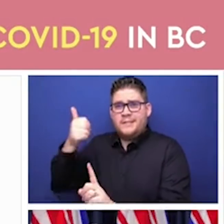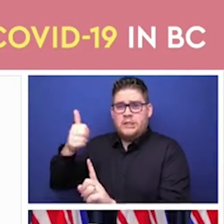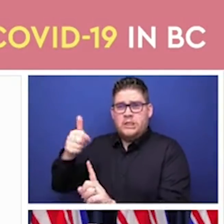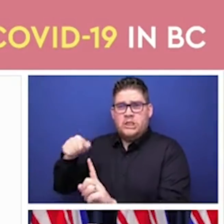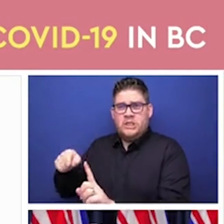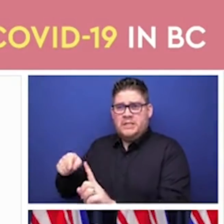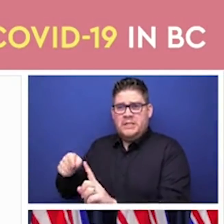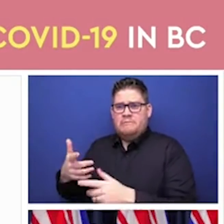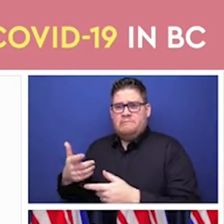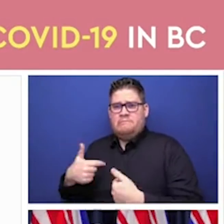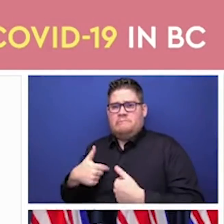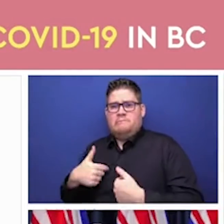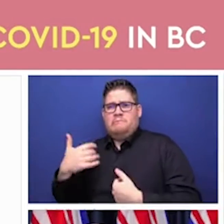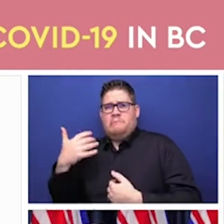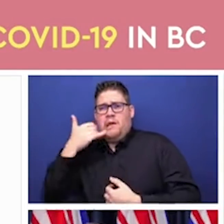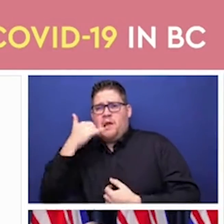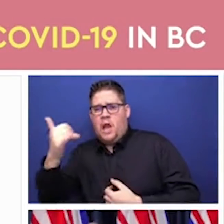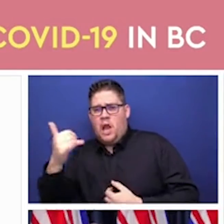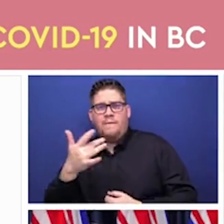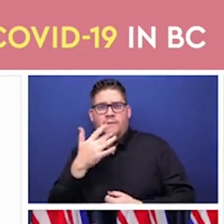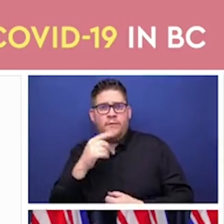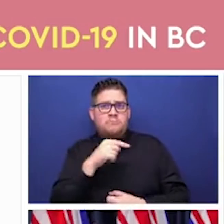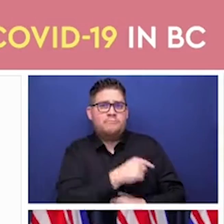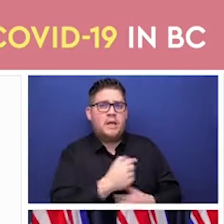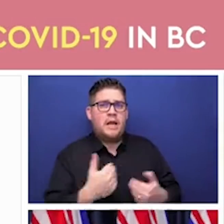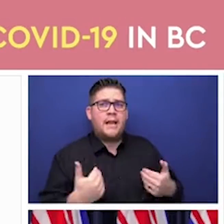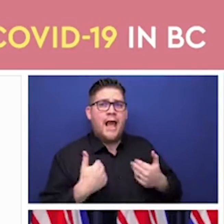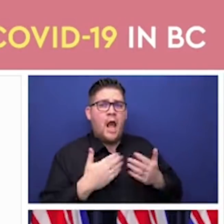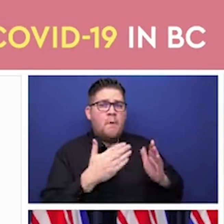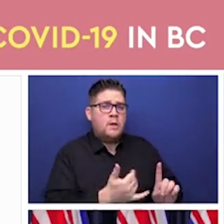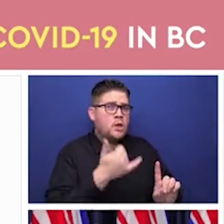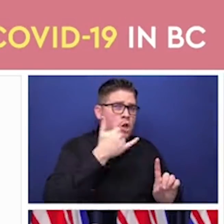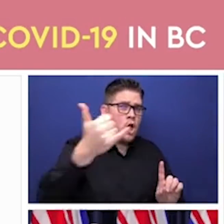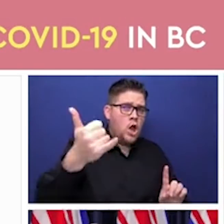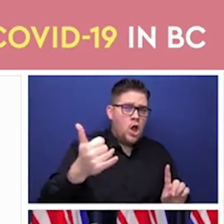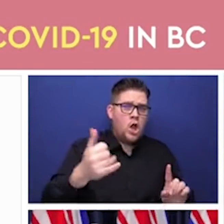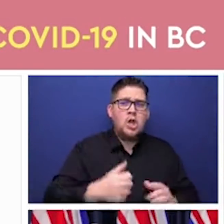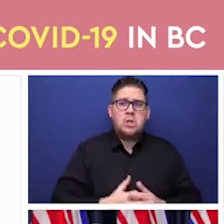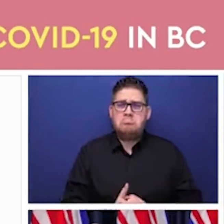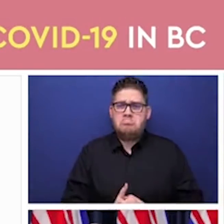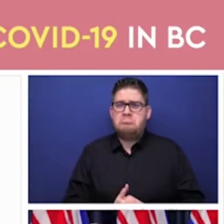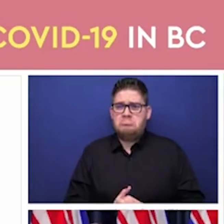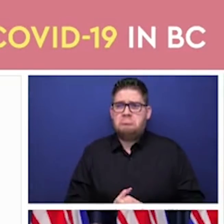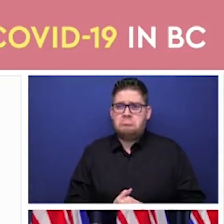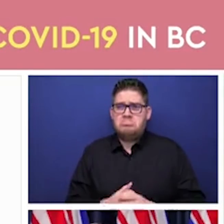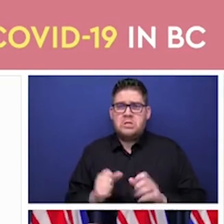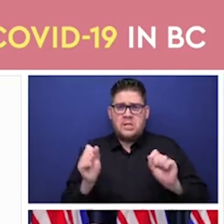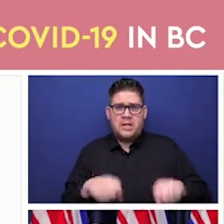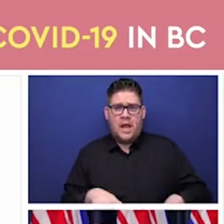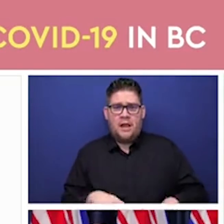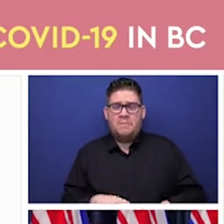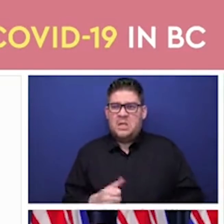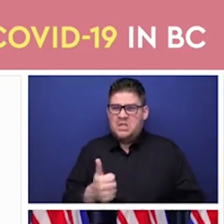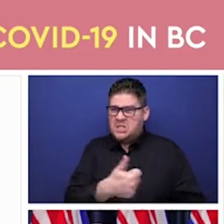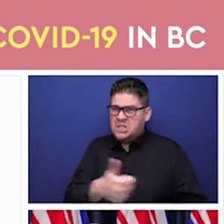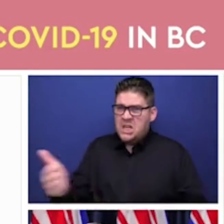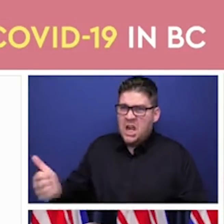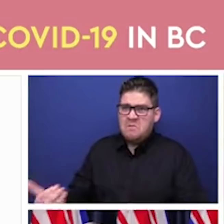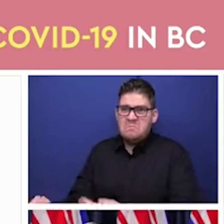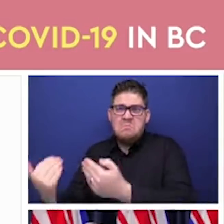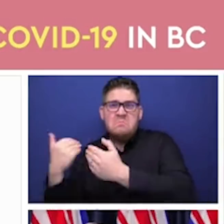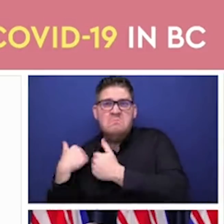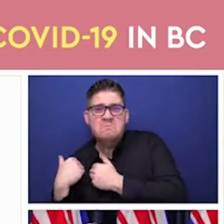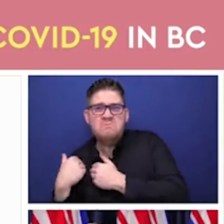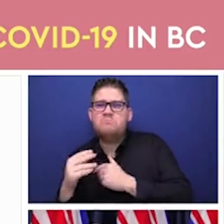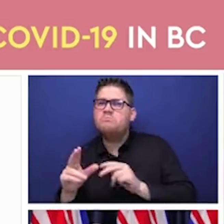not to feel that they have to, you know, navigate this system all on their own. We also have the government BC seniors first website